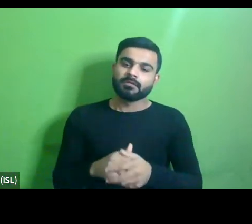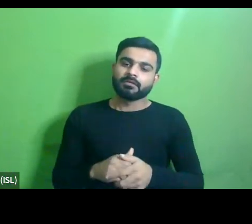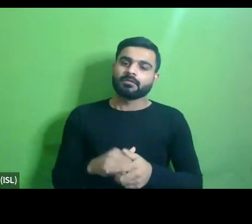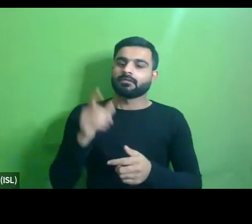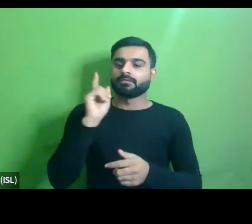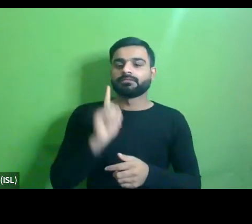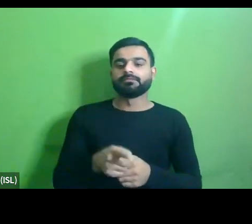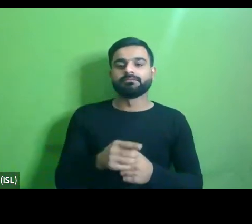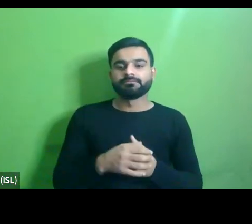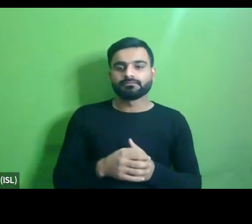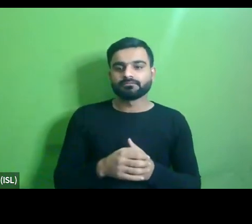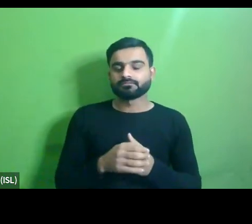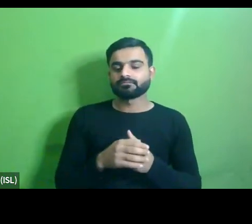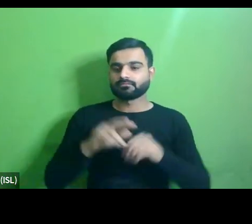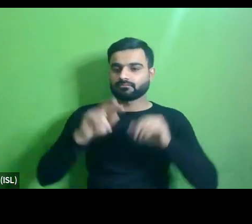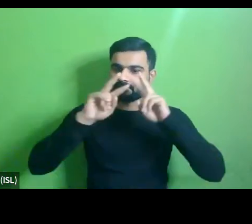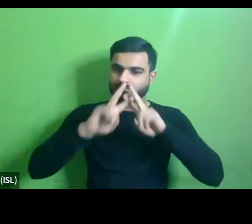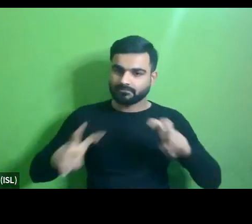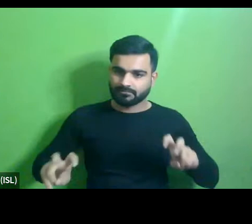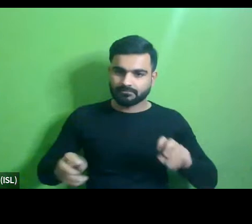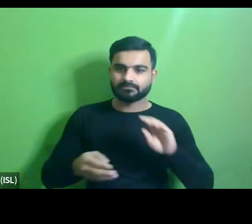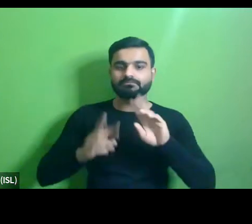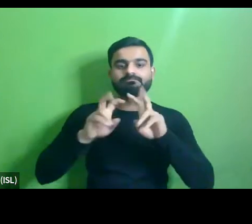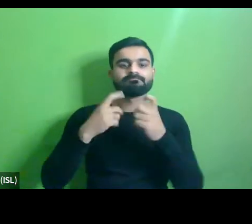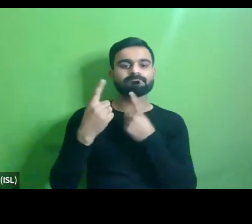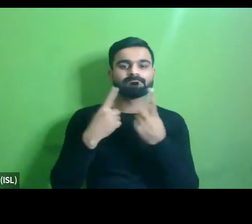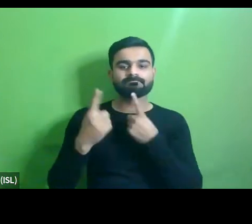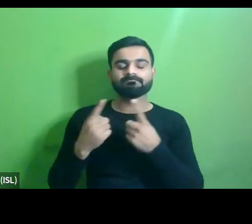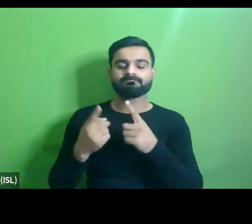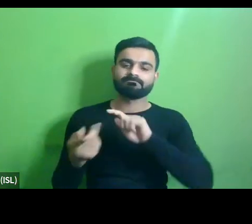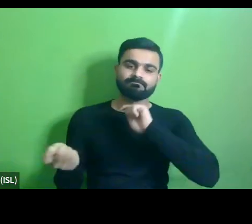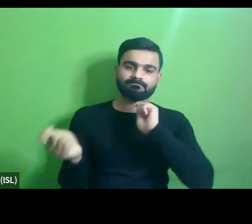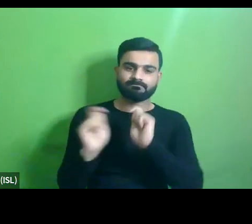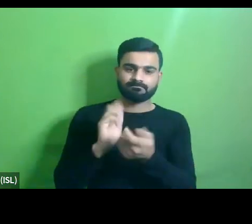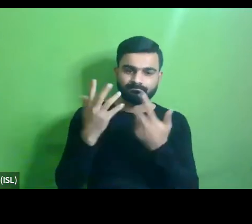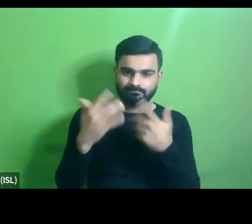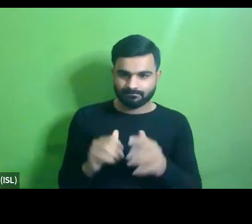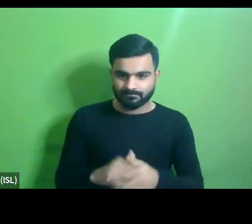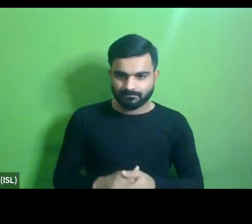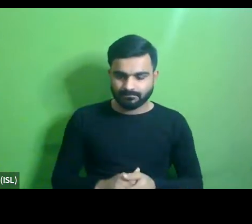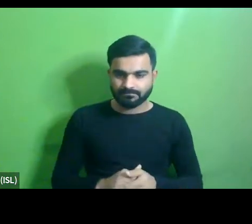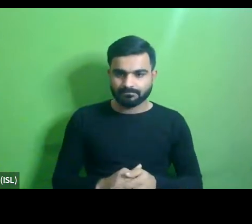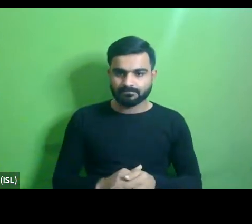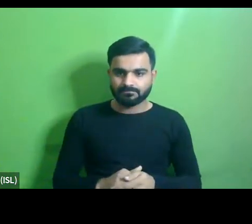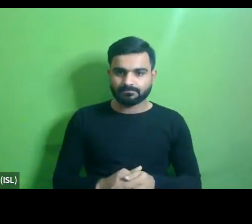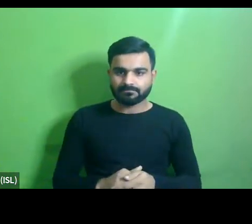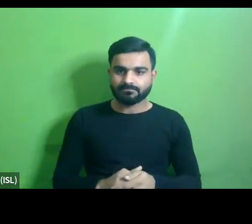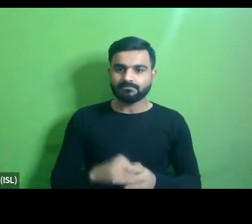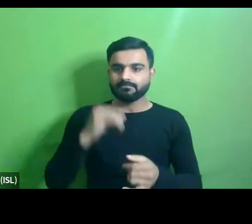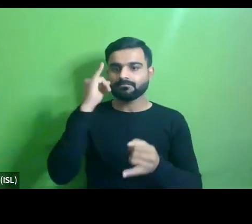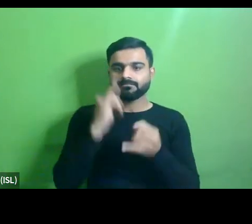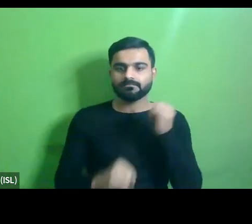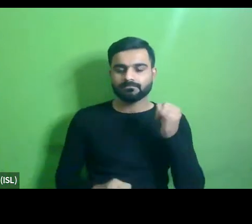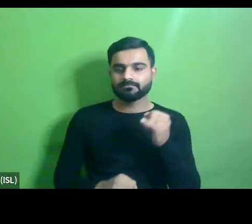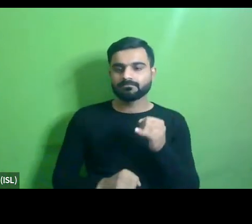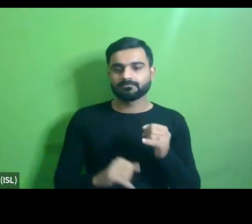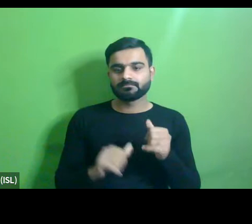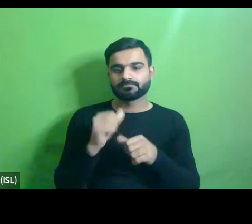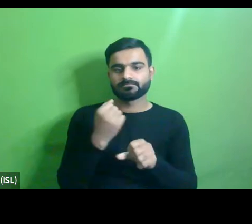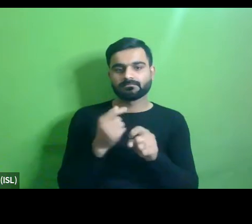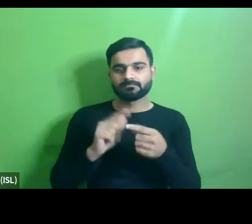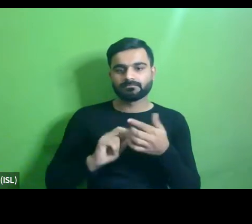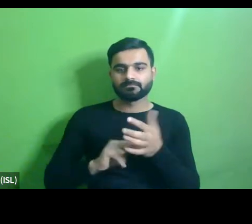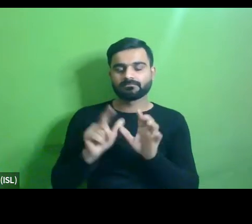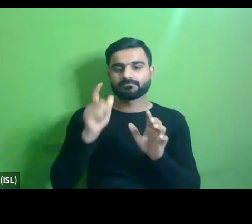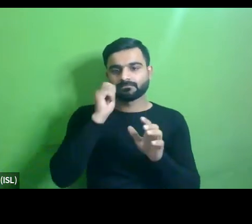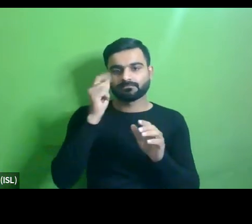more researched upon more talked upon more deliberated upon um so uh like the last um agenda of gender